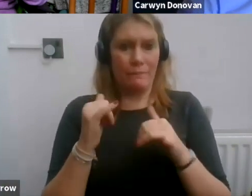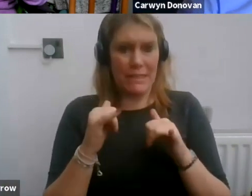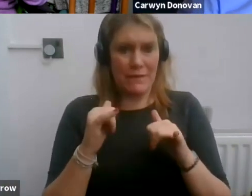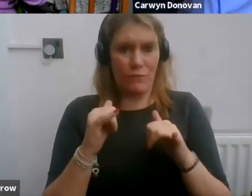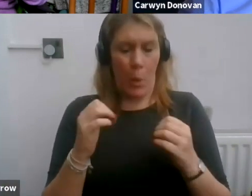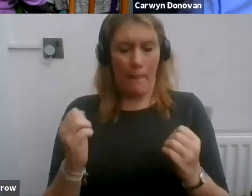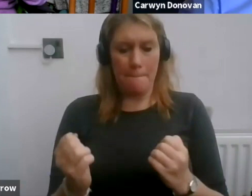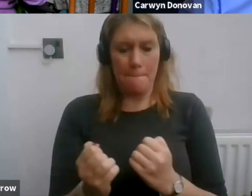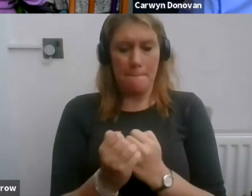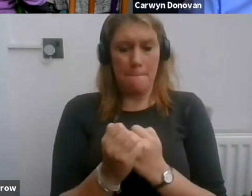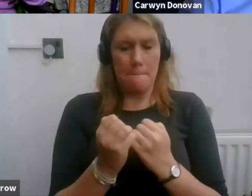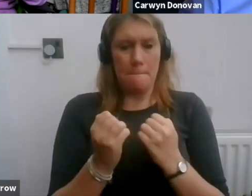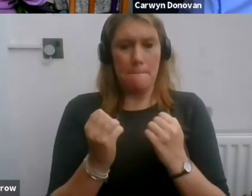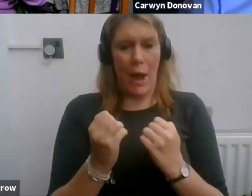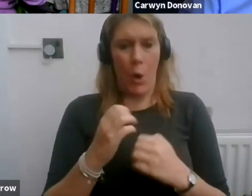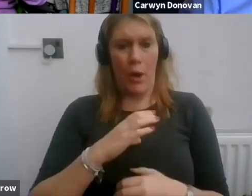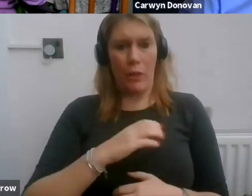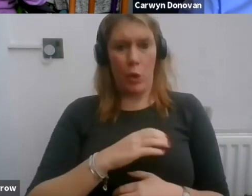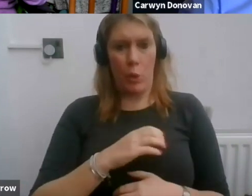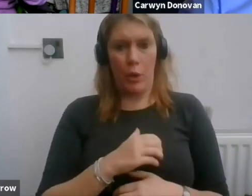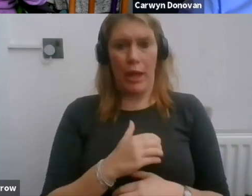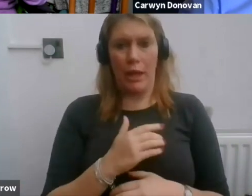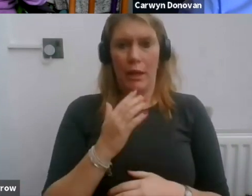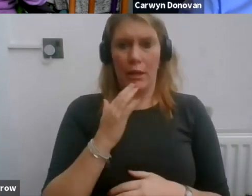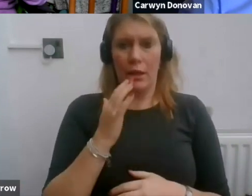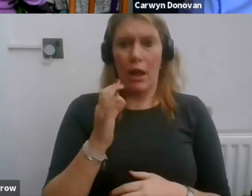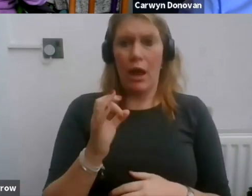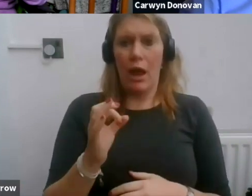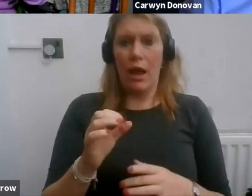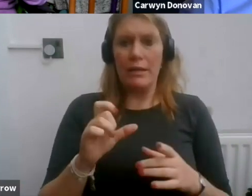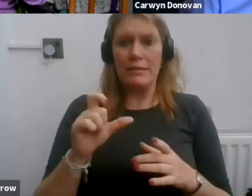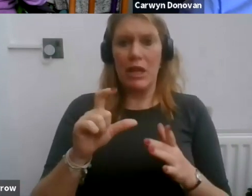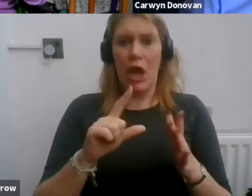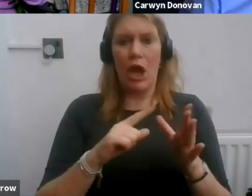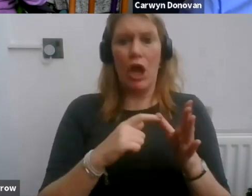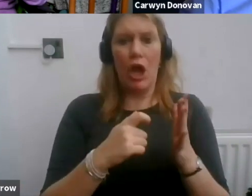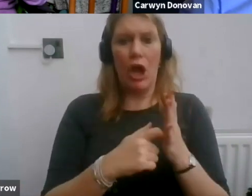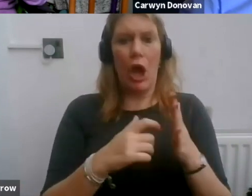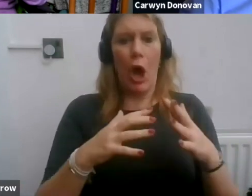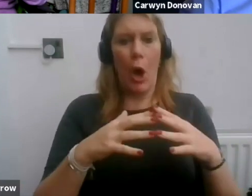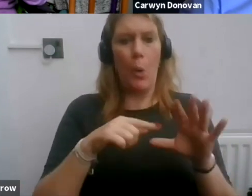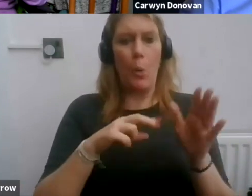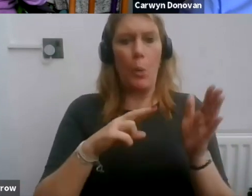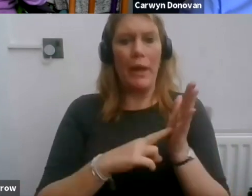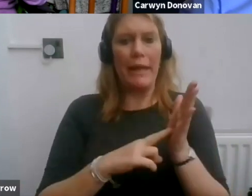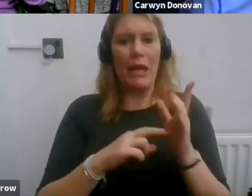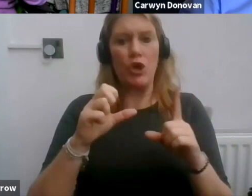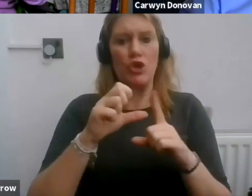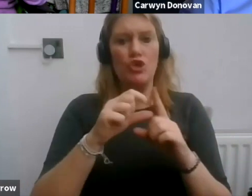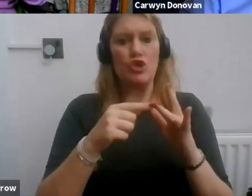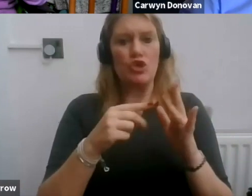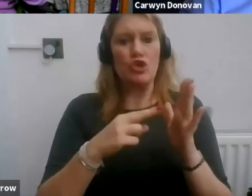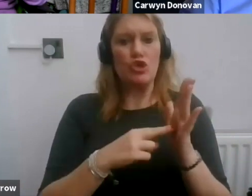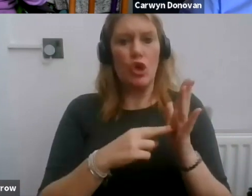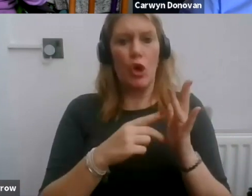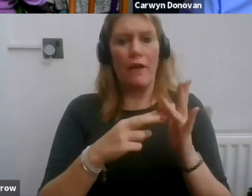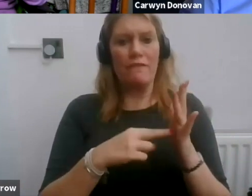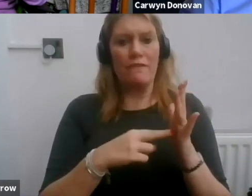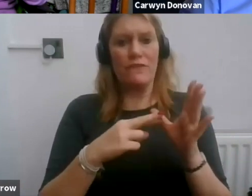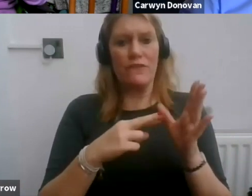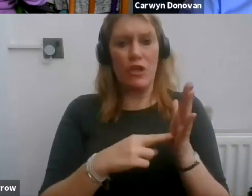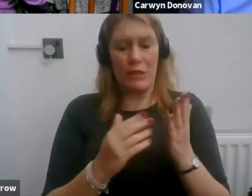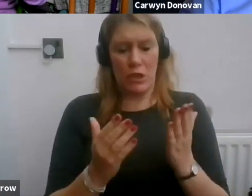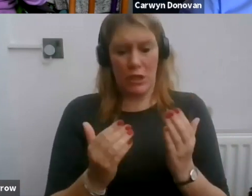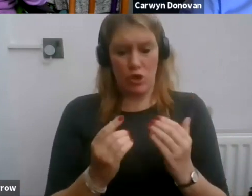Actually, am going to let Carwin Donovan from Bektu introduce himself in a moment. Just